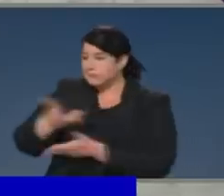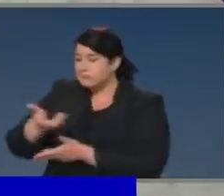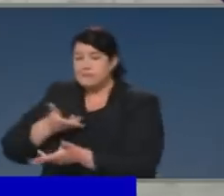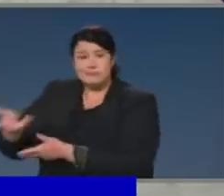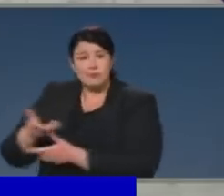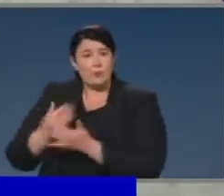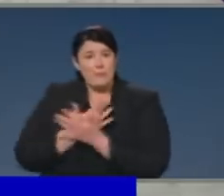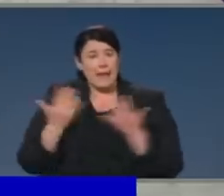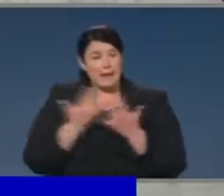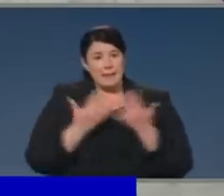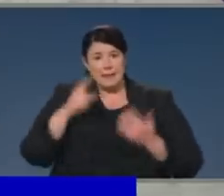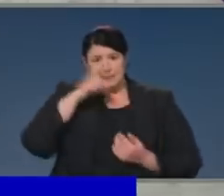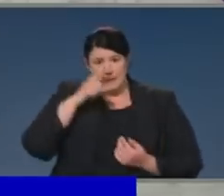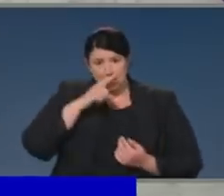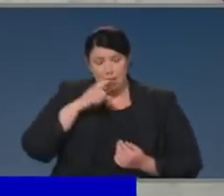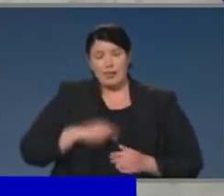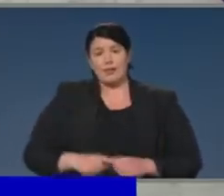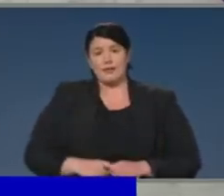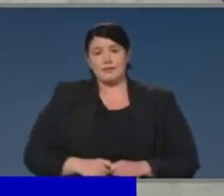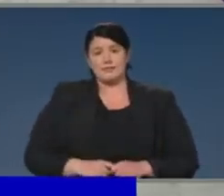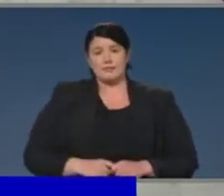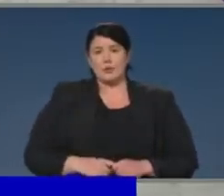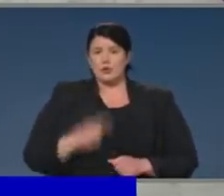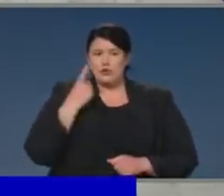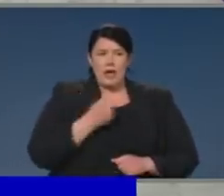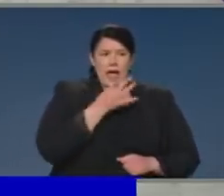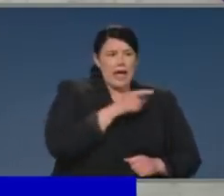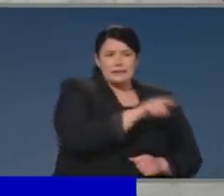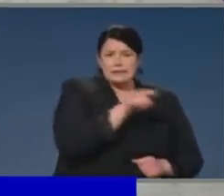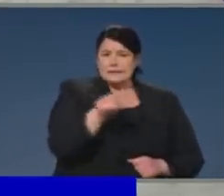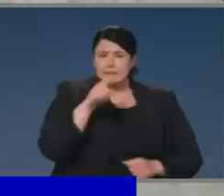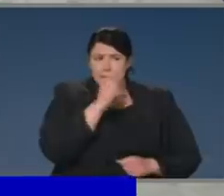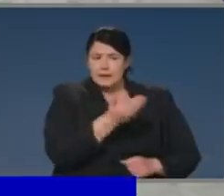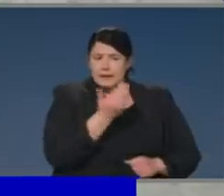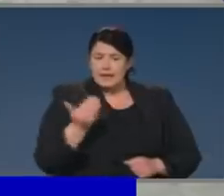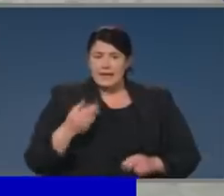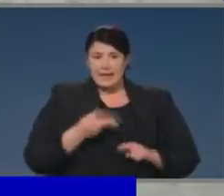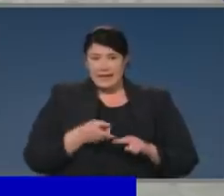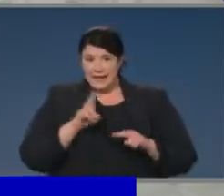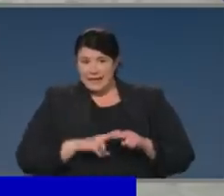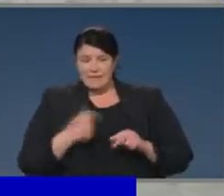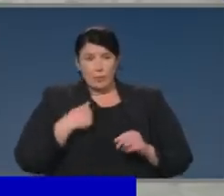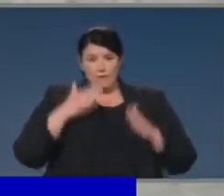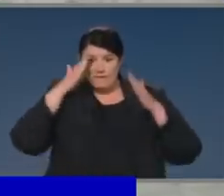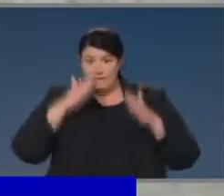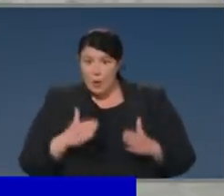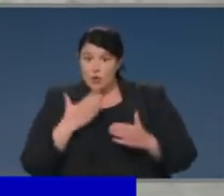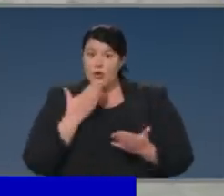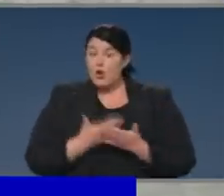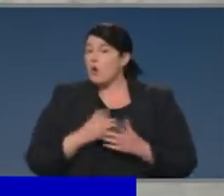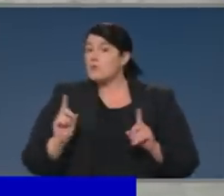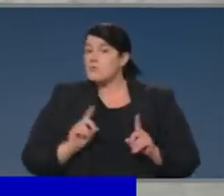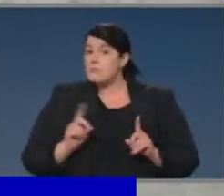out, with the support of the jurisdictions, and tried to engage with people to say, if we're responding particularly to the needs